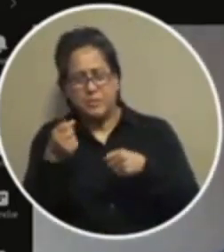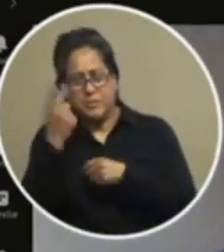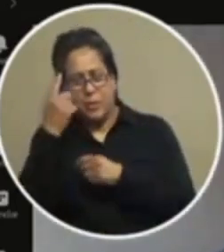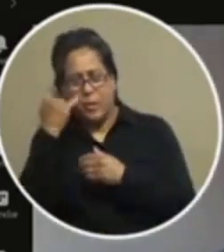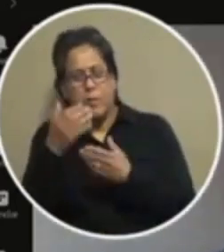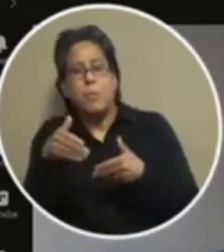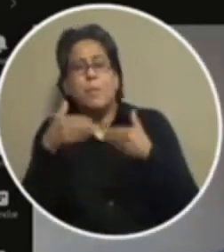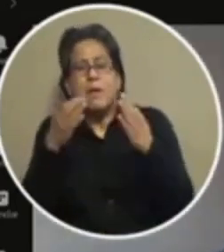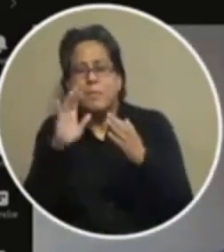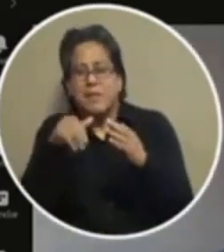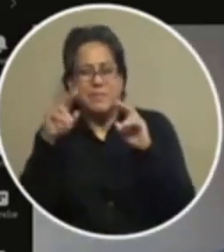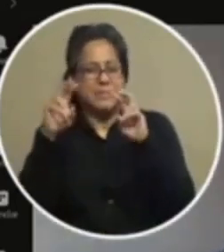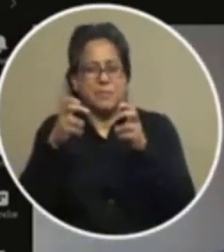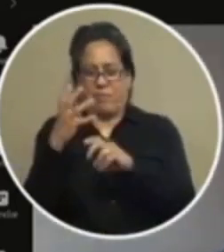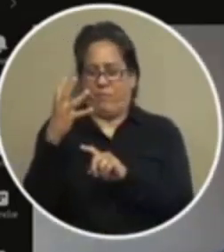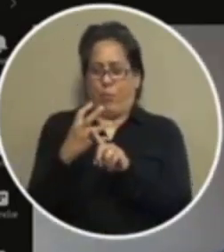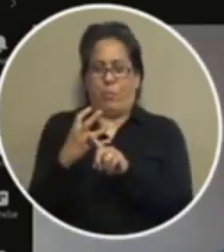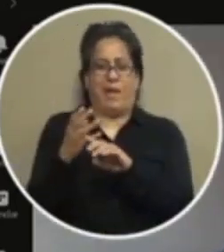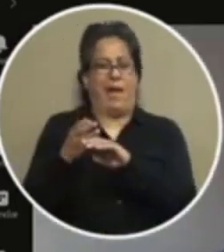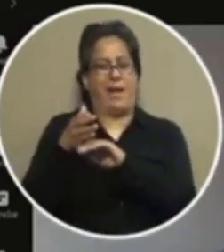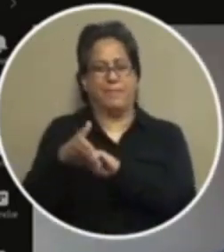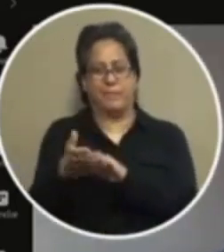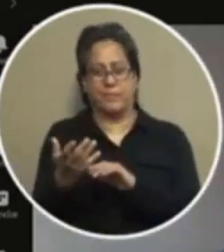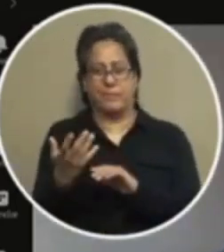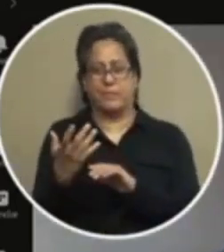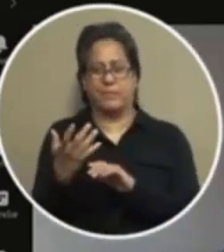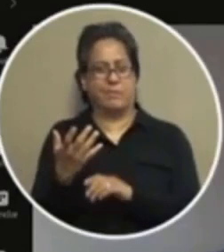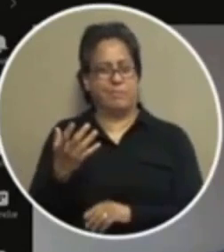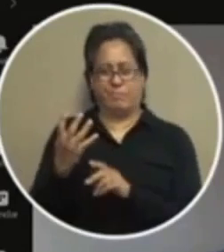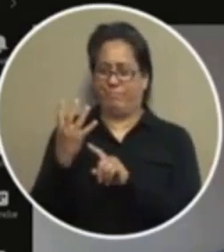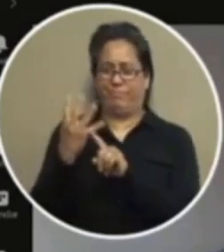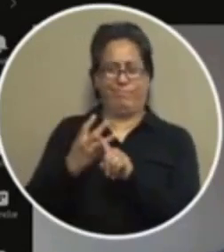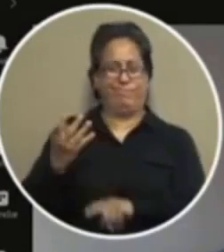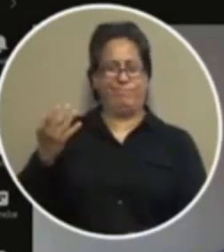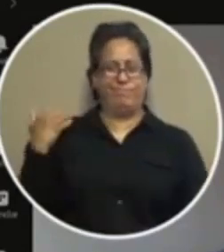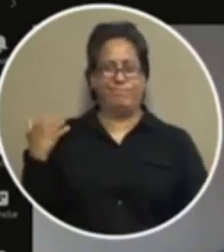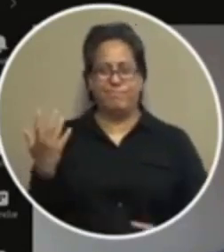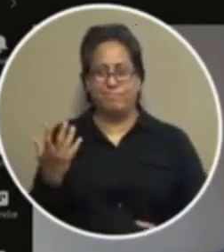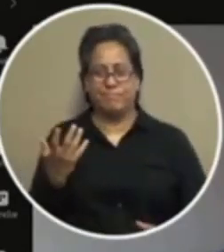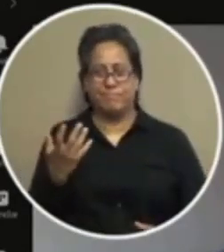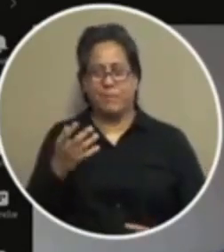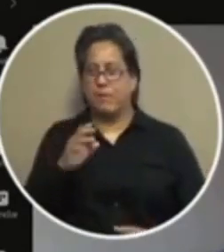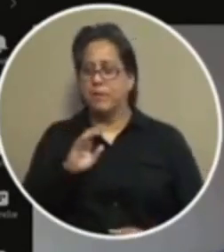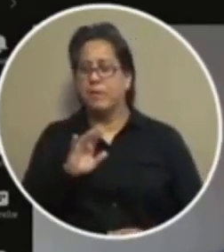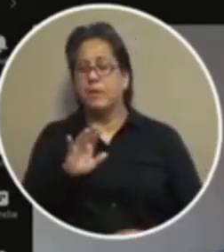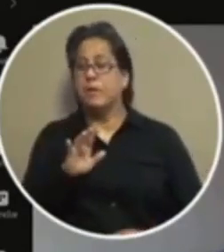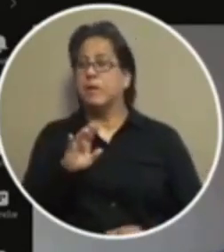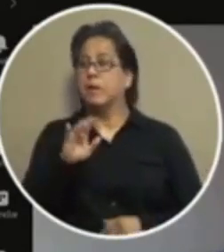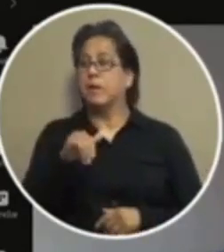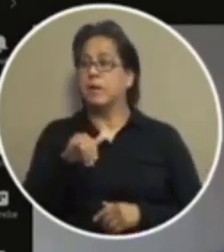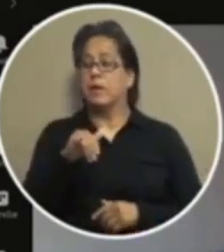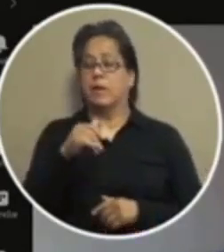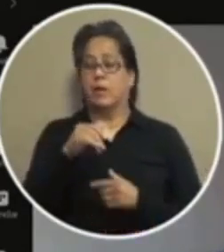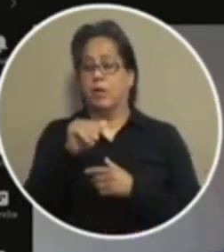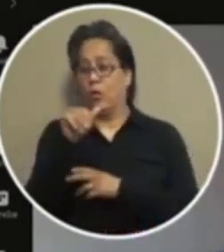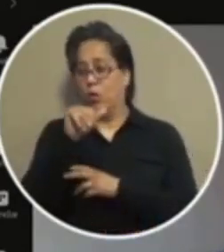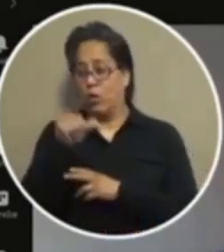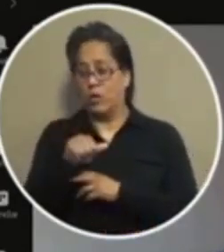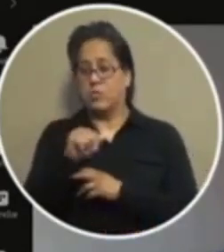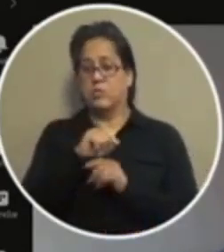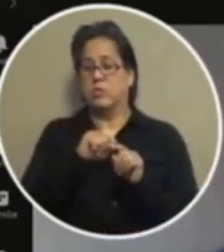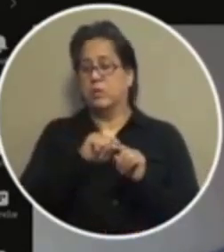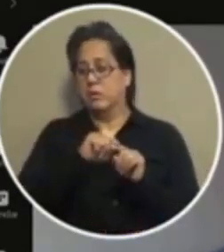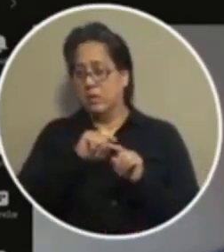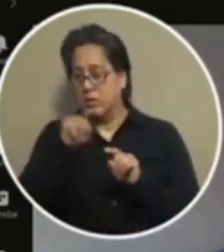subject four months afterwards i traveled back to austin every single time